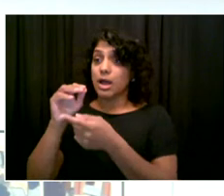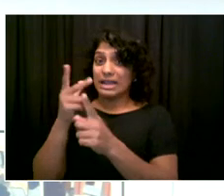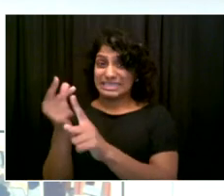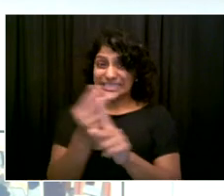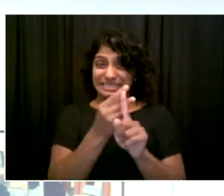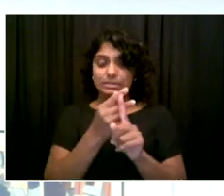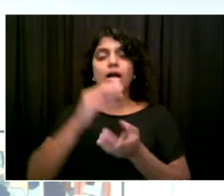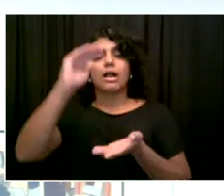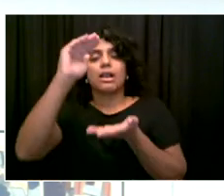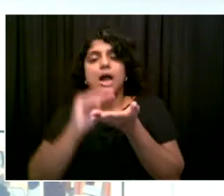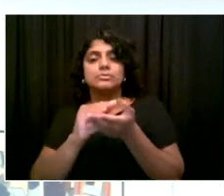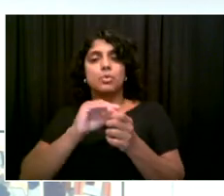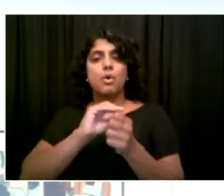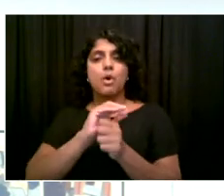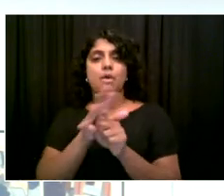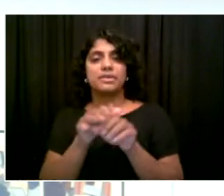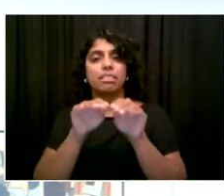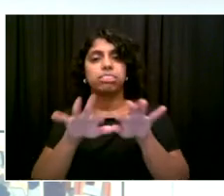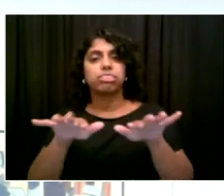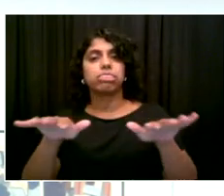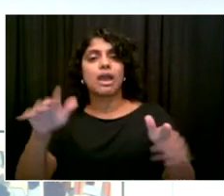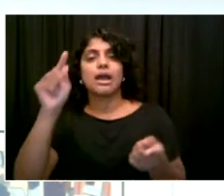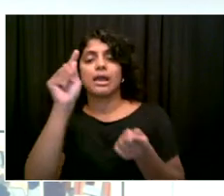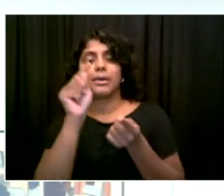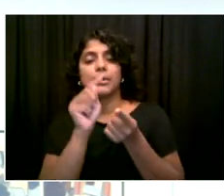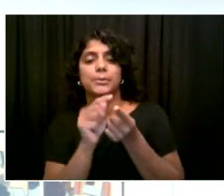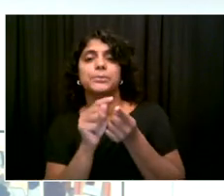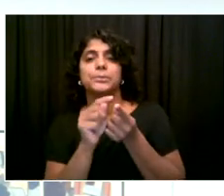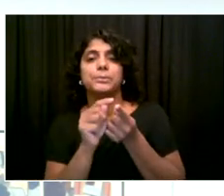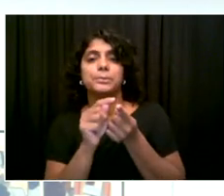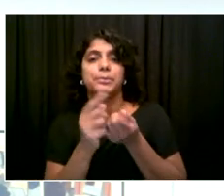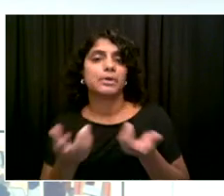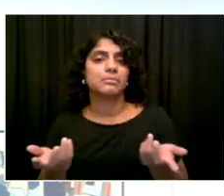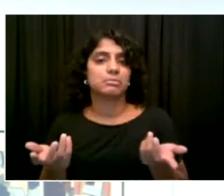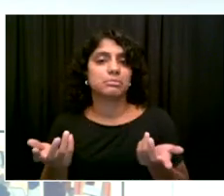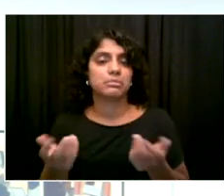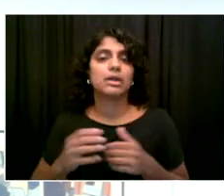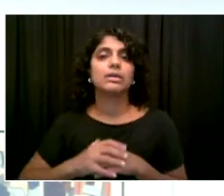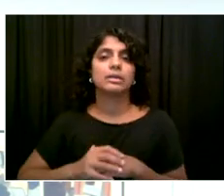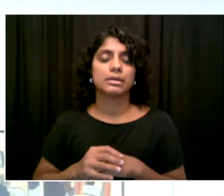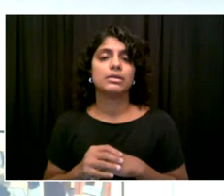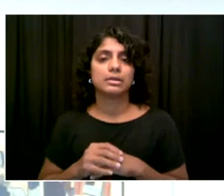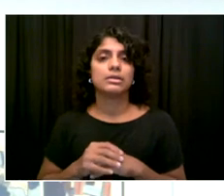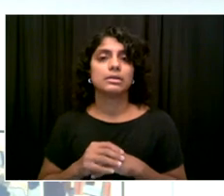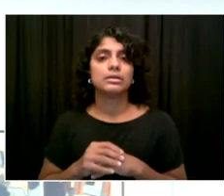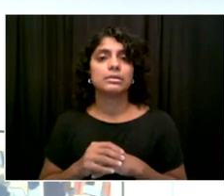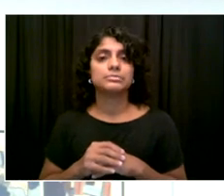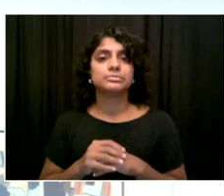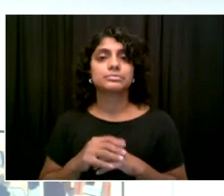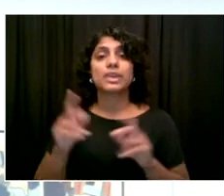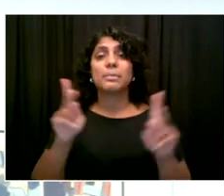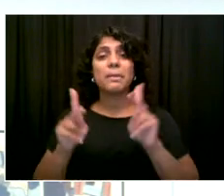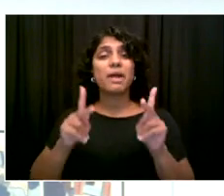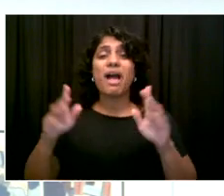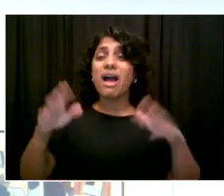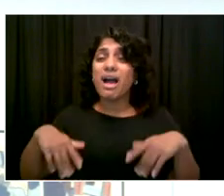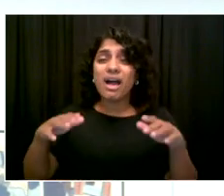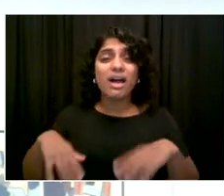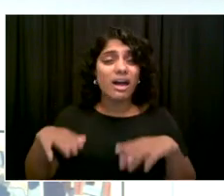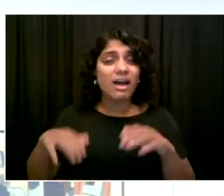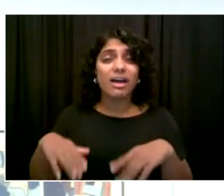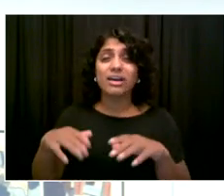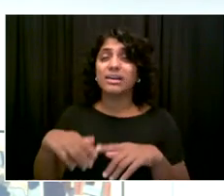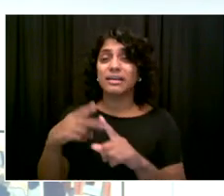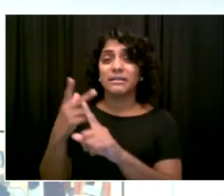to protect people who are unvaccinated, we have to continue emphasizing the precautions that